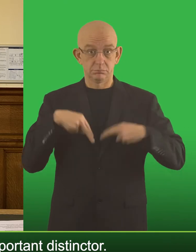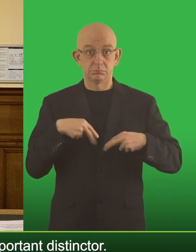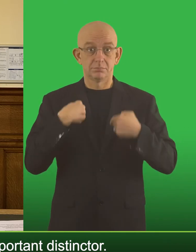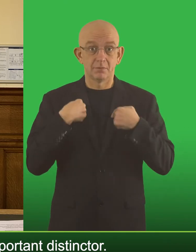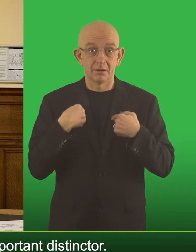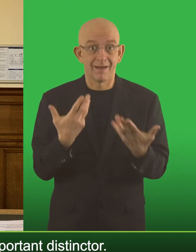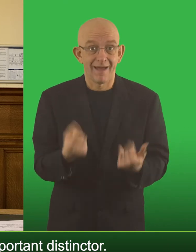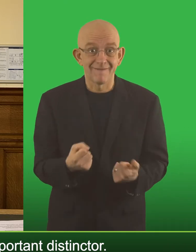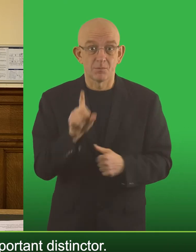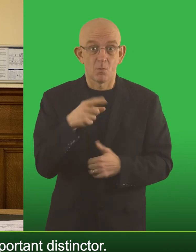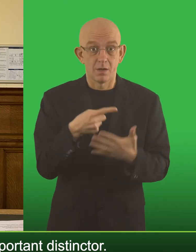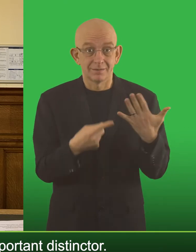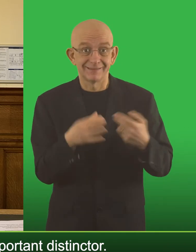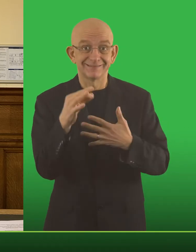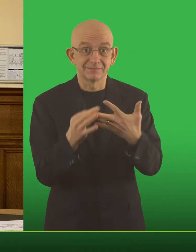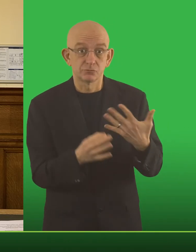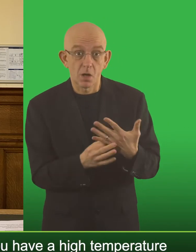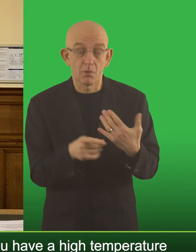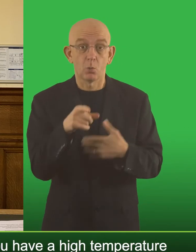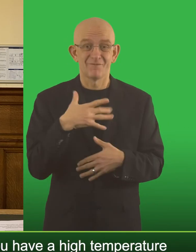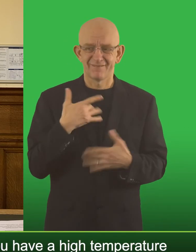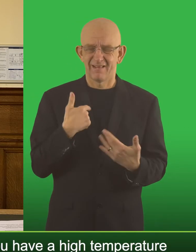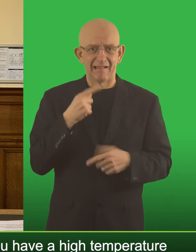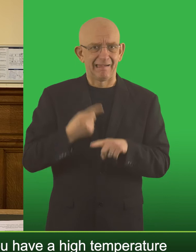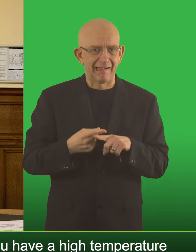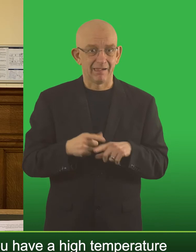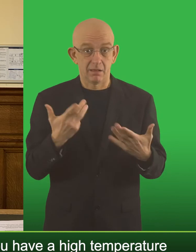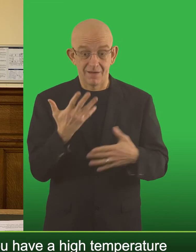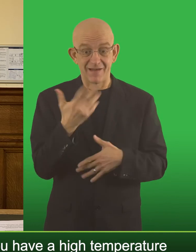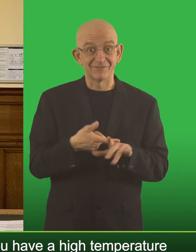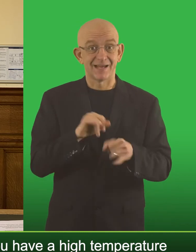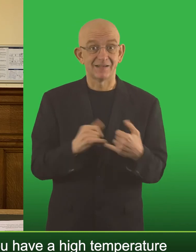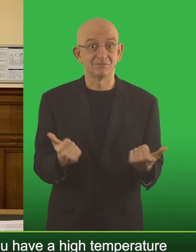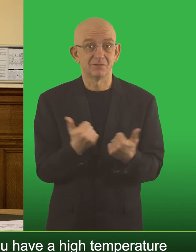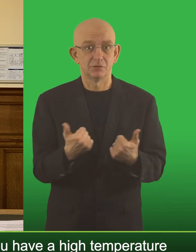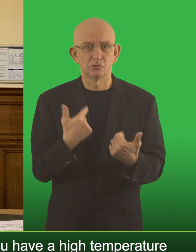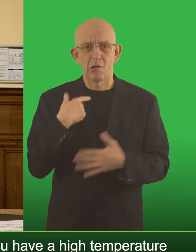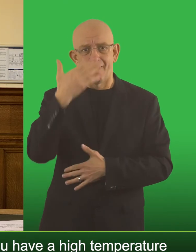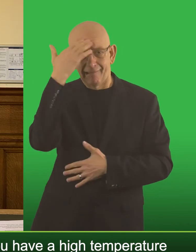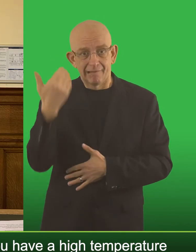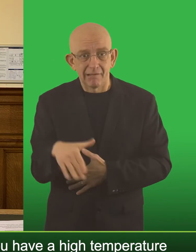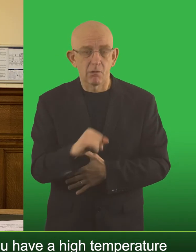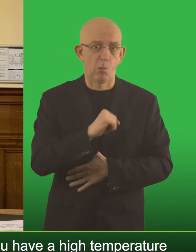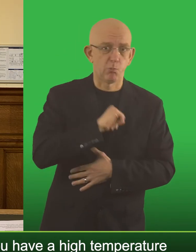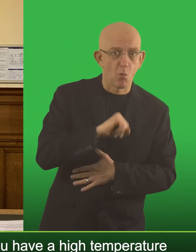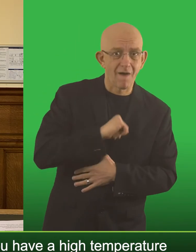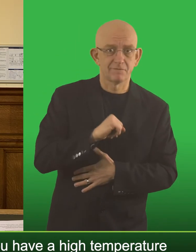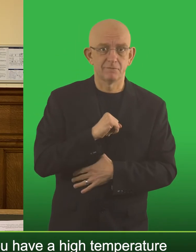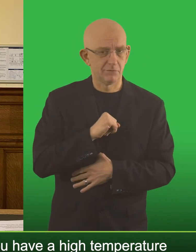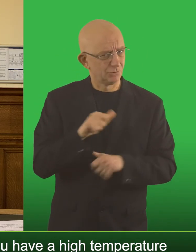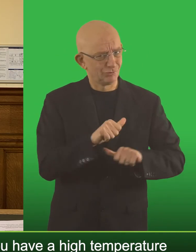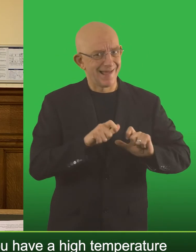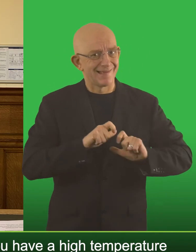distincter. If you remain unwell after five days, so if you have a high temperature, a bad